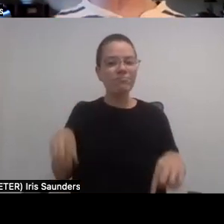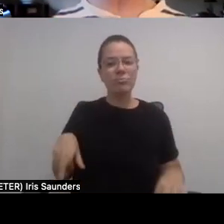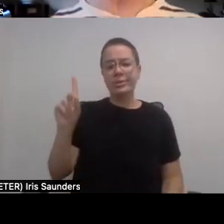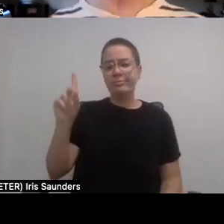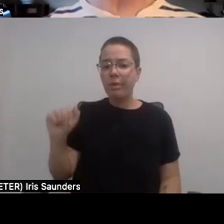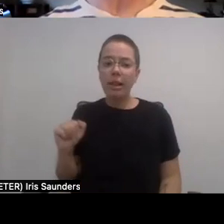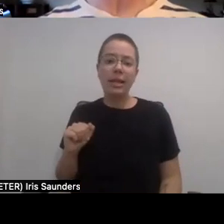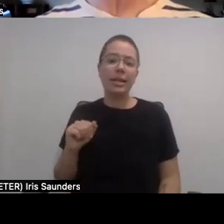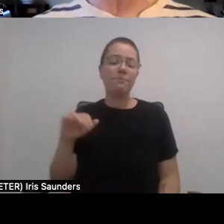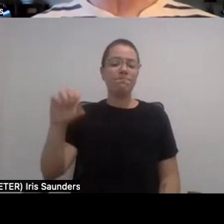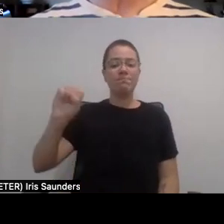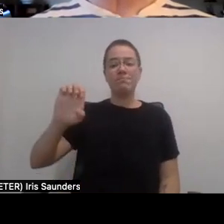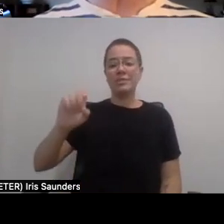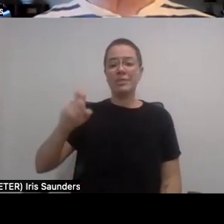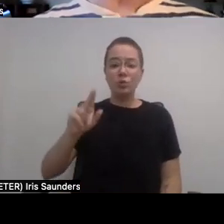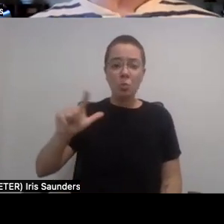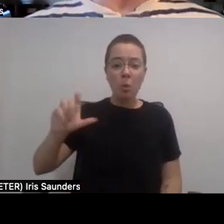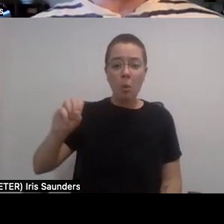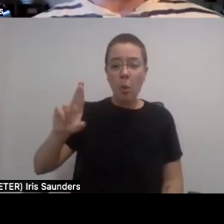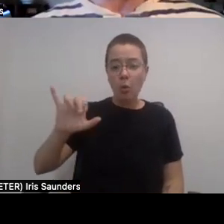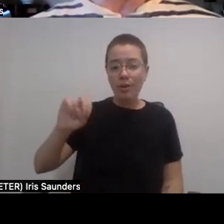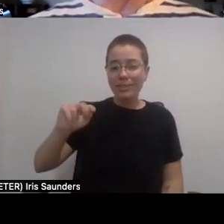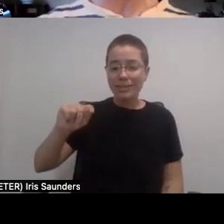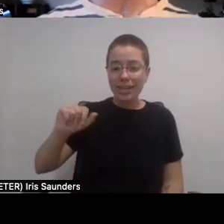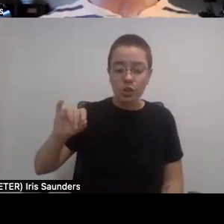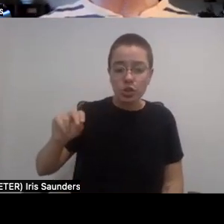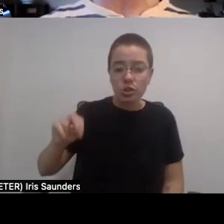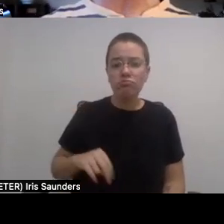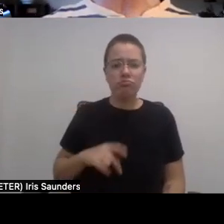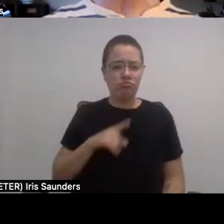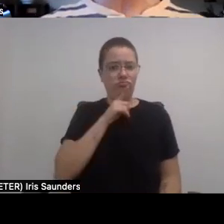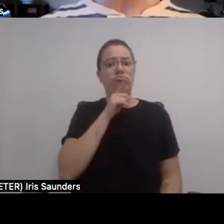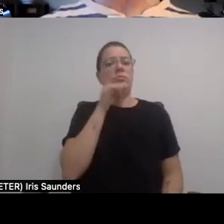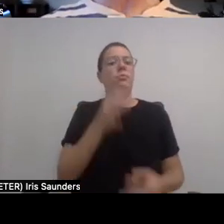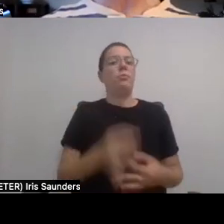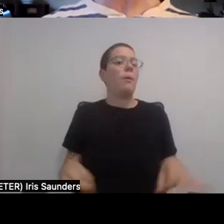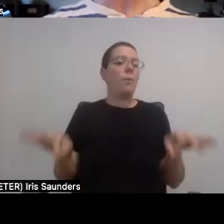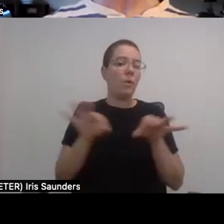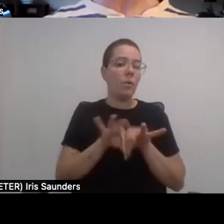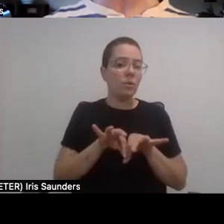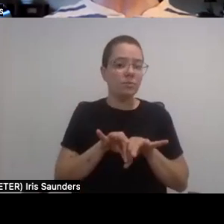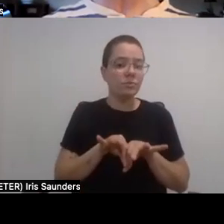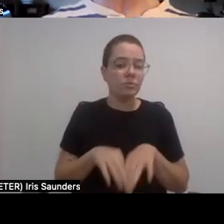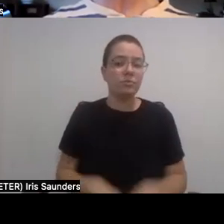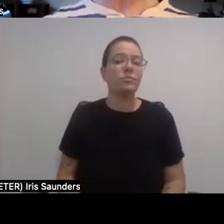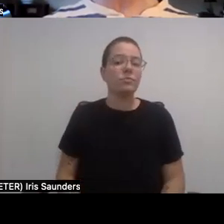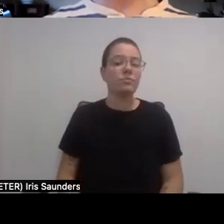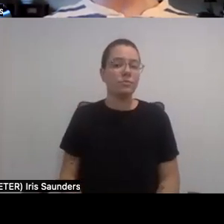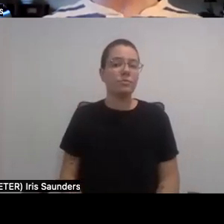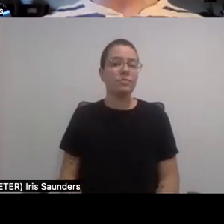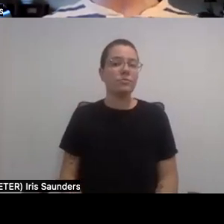orientation, you know, it's really important, you know, and, and I feel like the industry,